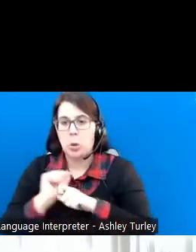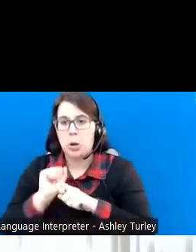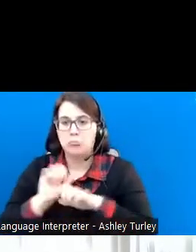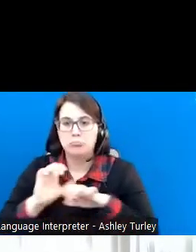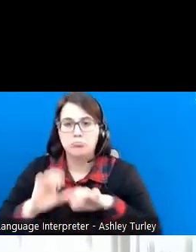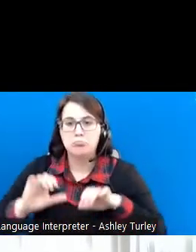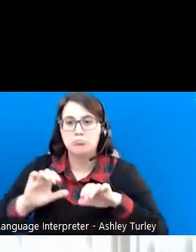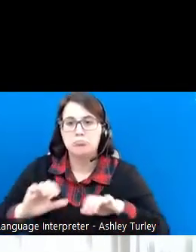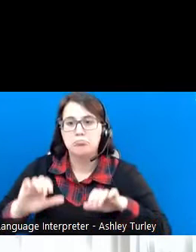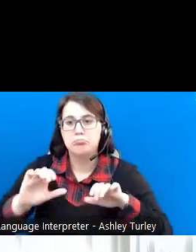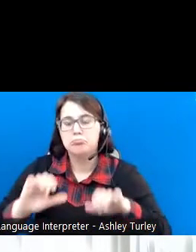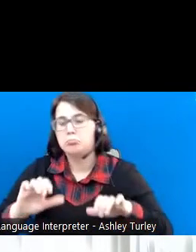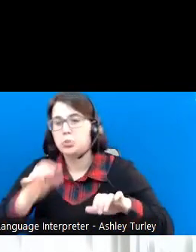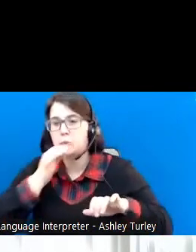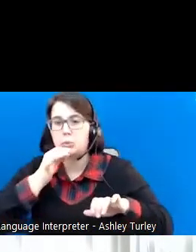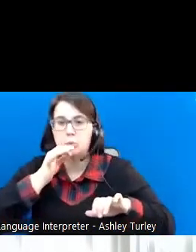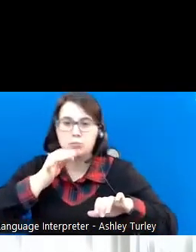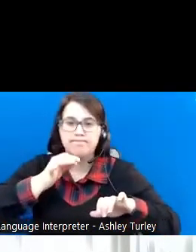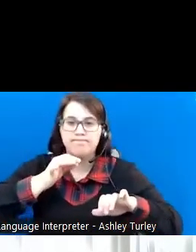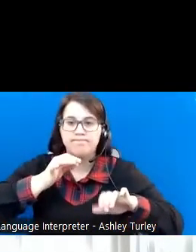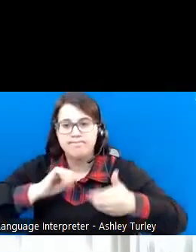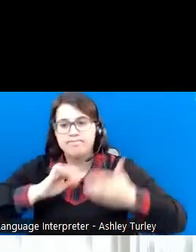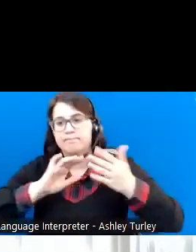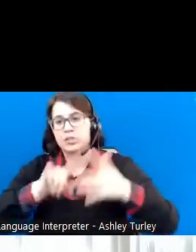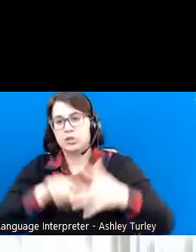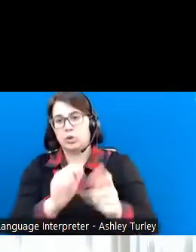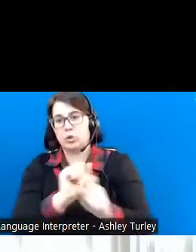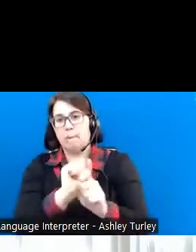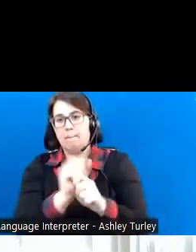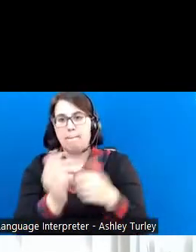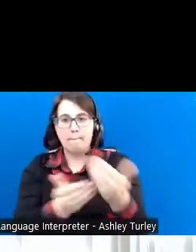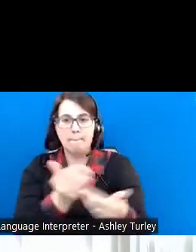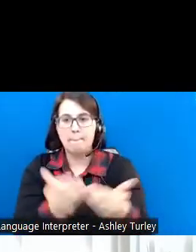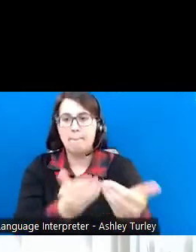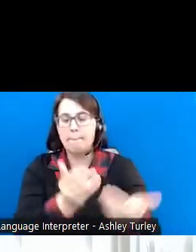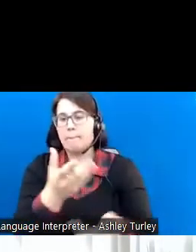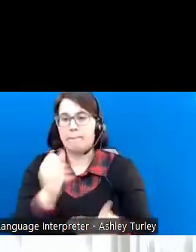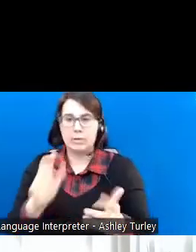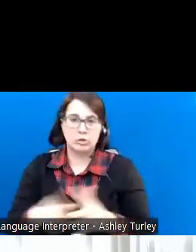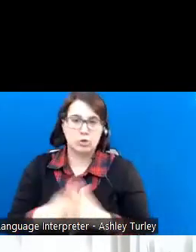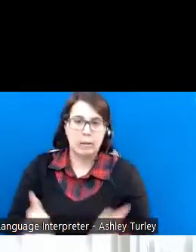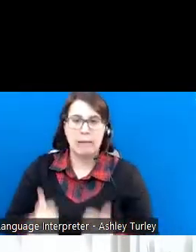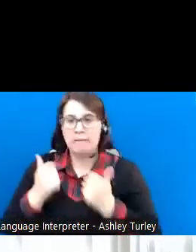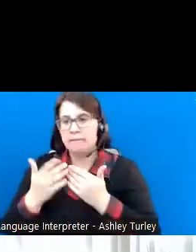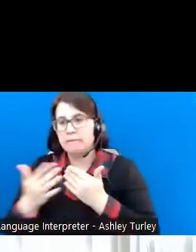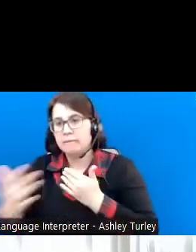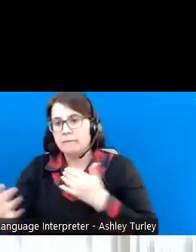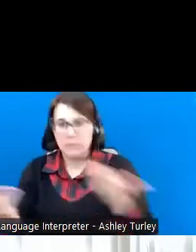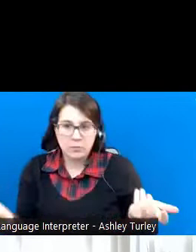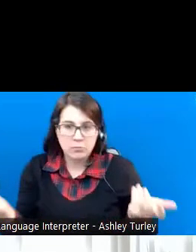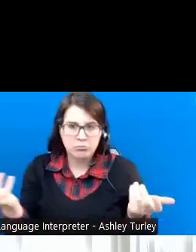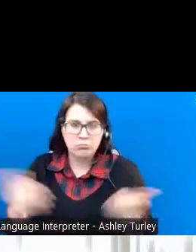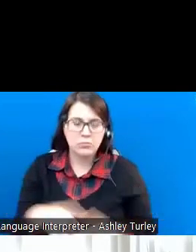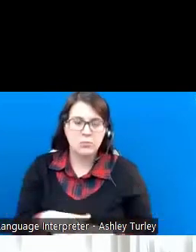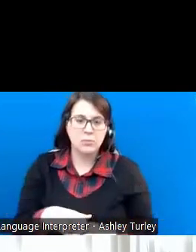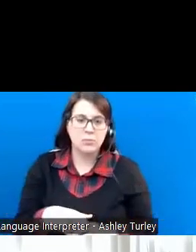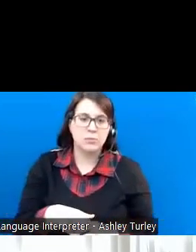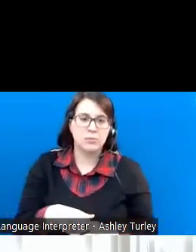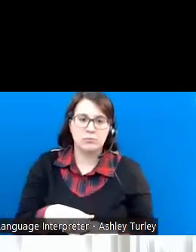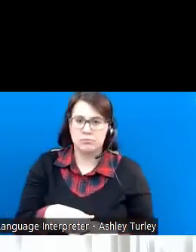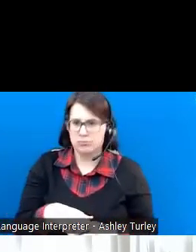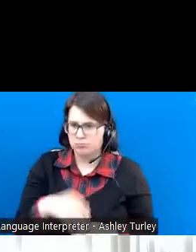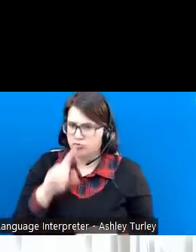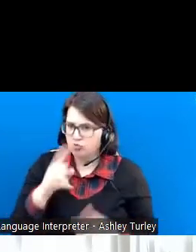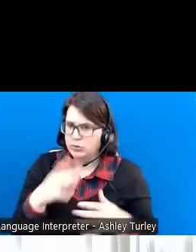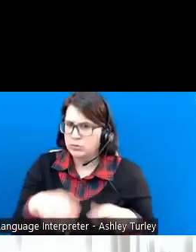to start their jobs and start their lives. So it's really